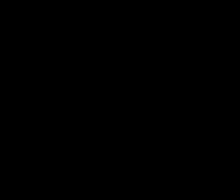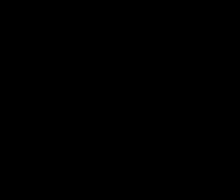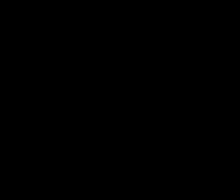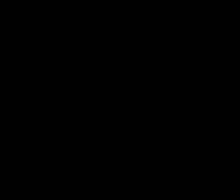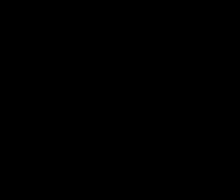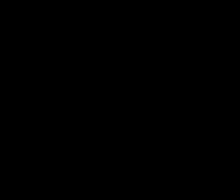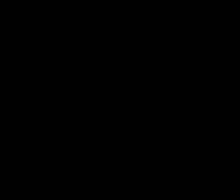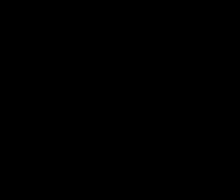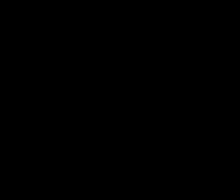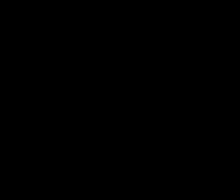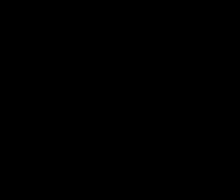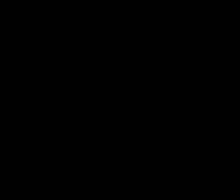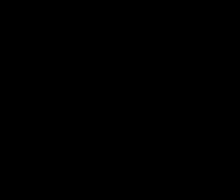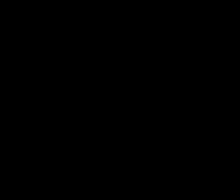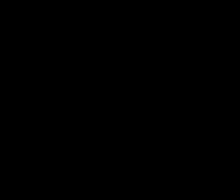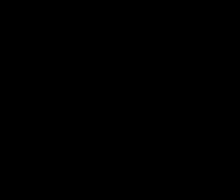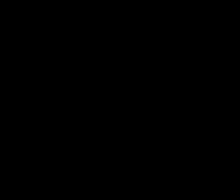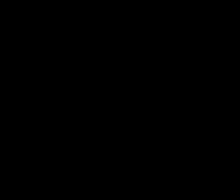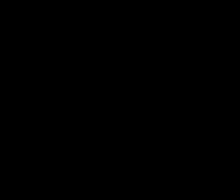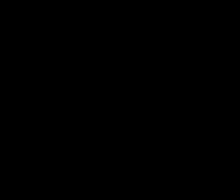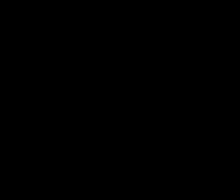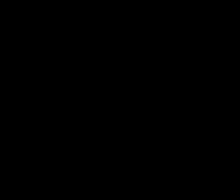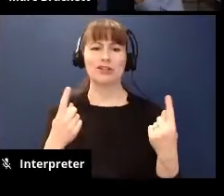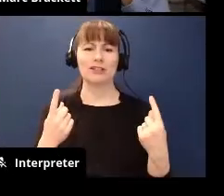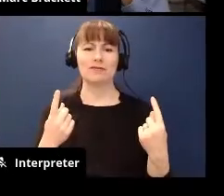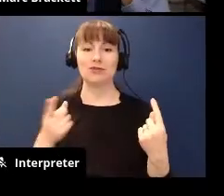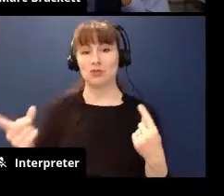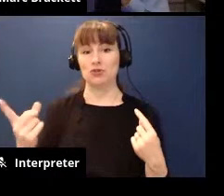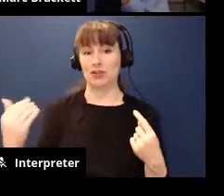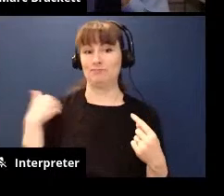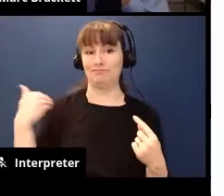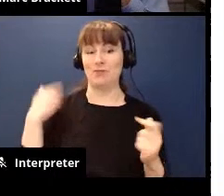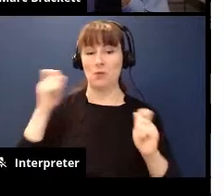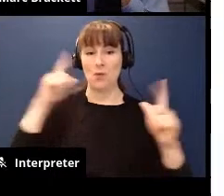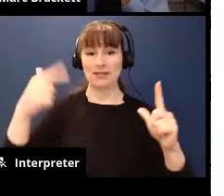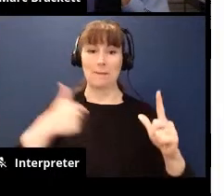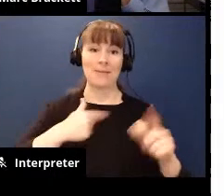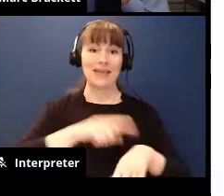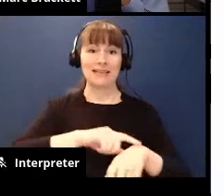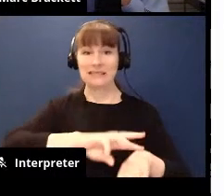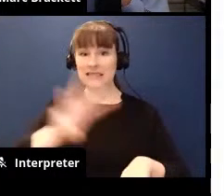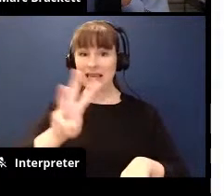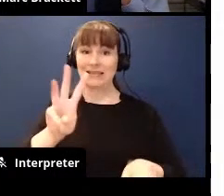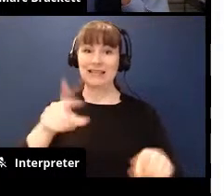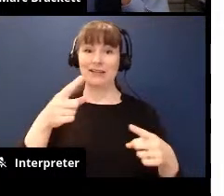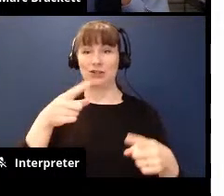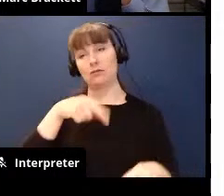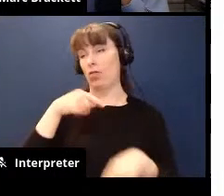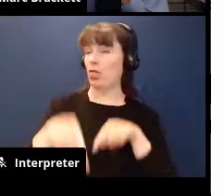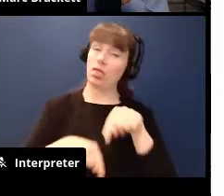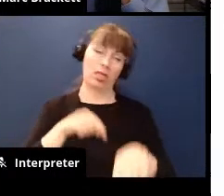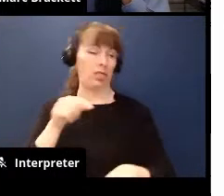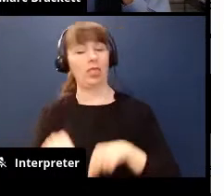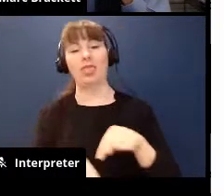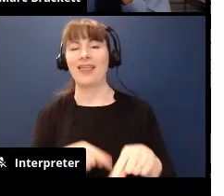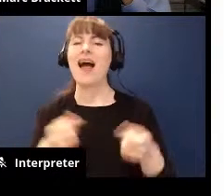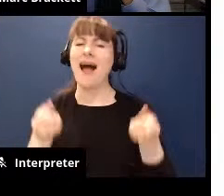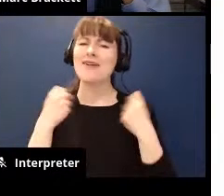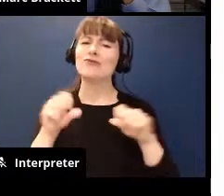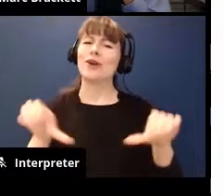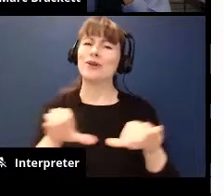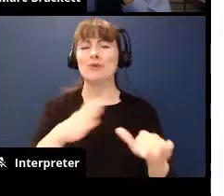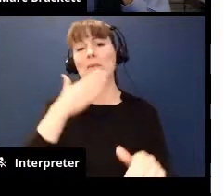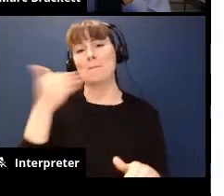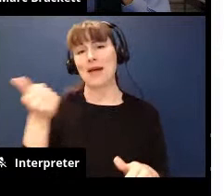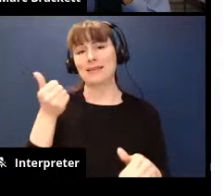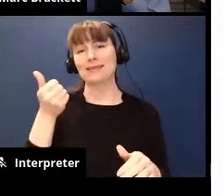i'm not sure i'm not sure i do i think i just kind of go you know she wakes me up at 6 a.m and i kind of stumble in um and i try and do the best